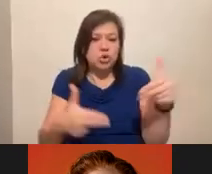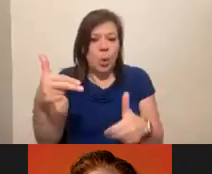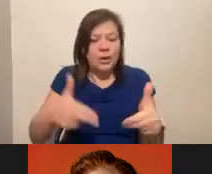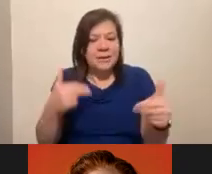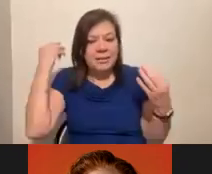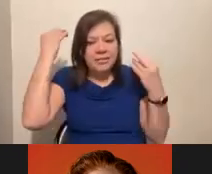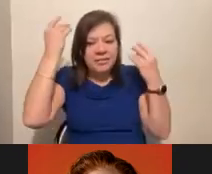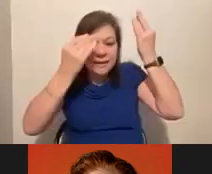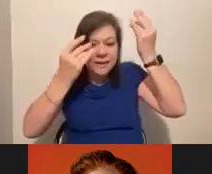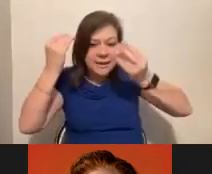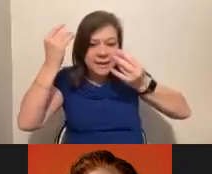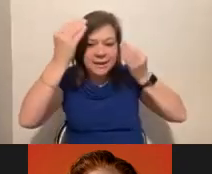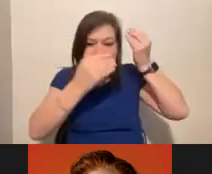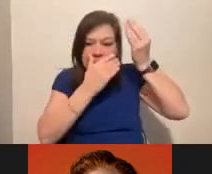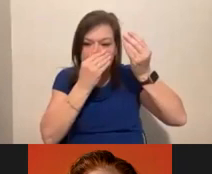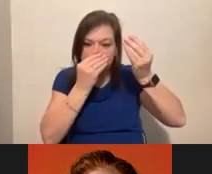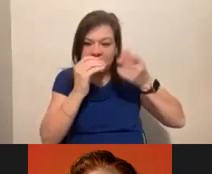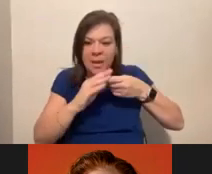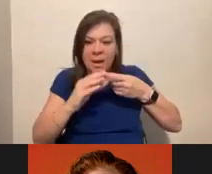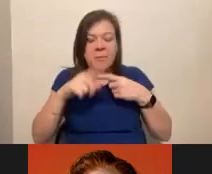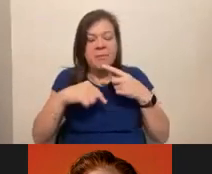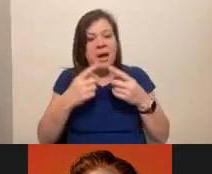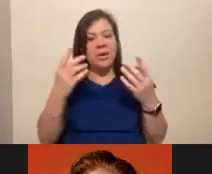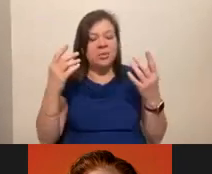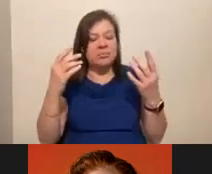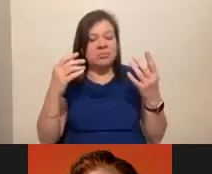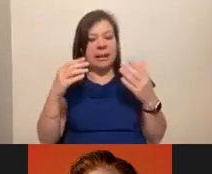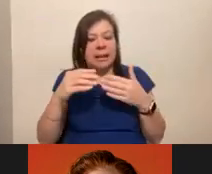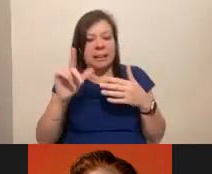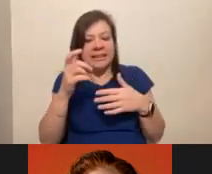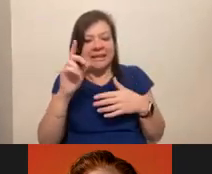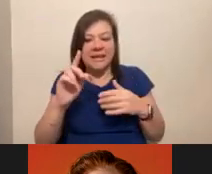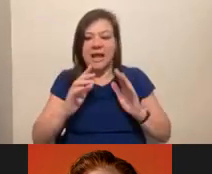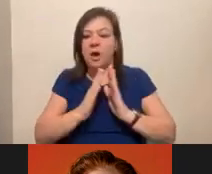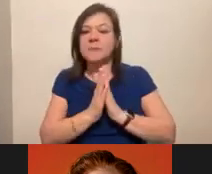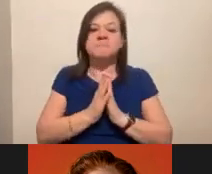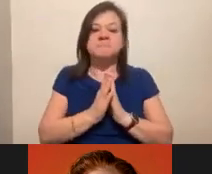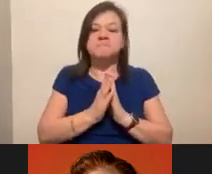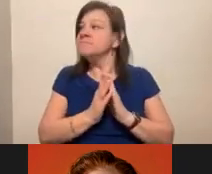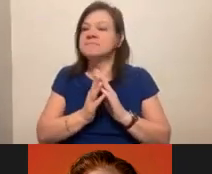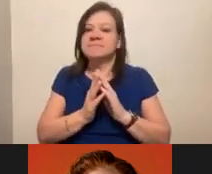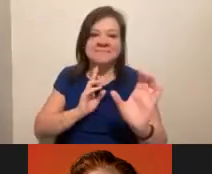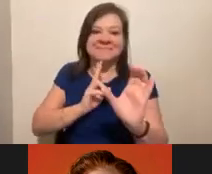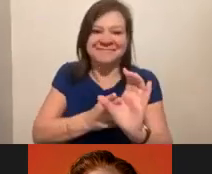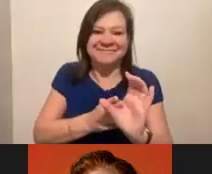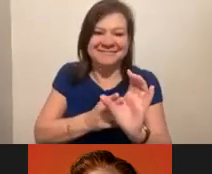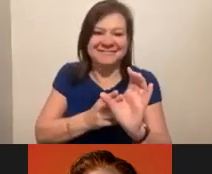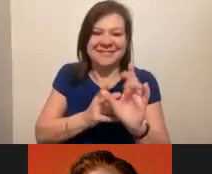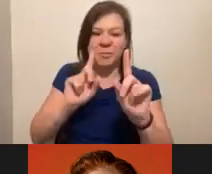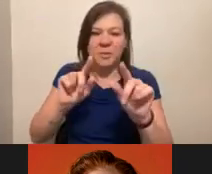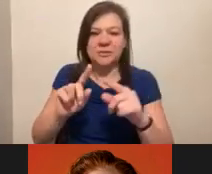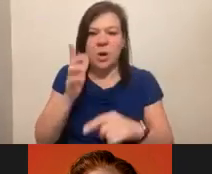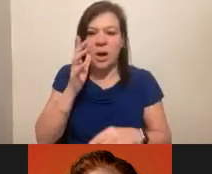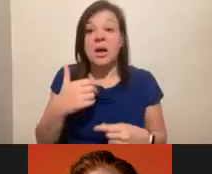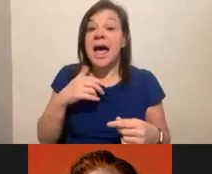about lead. And we hope, uh, making that step to attend lead conference, which as noted will be